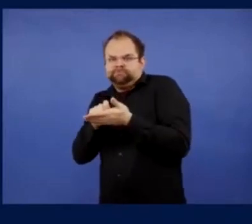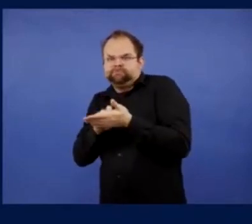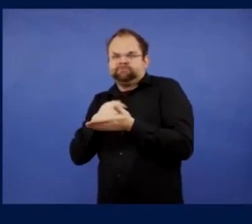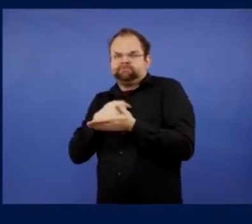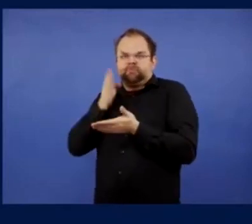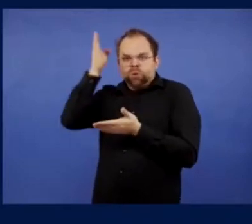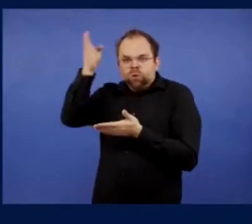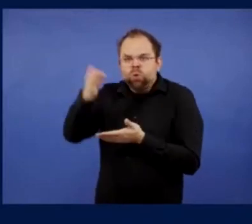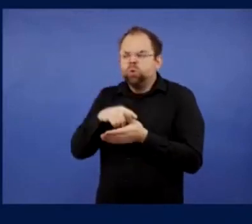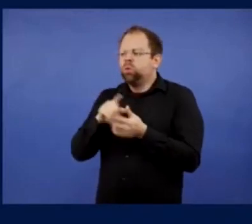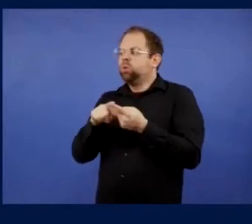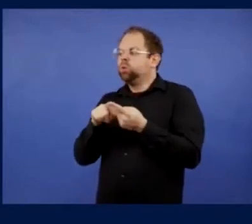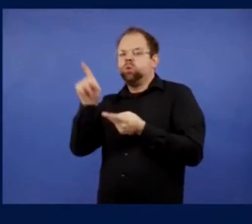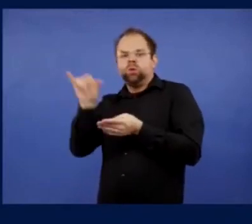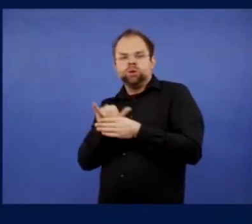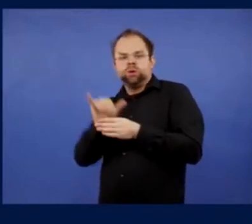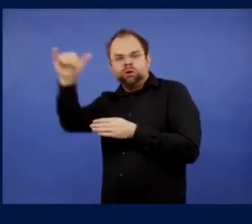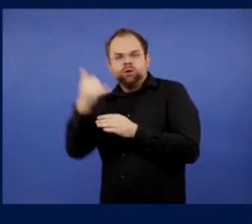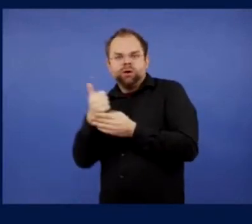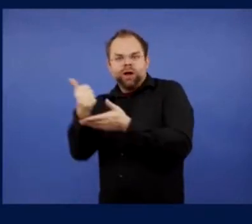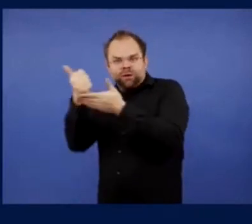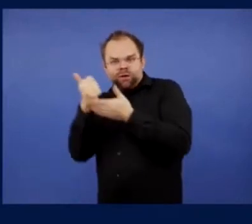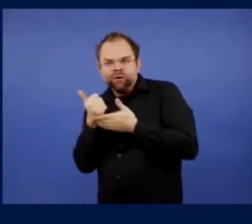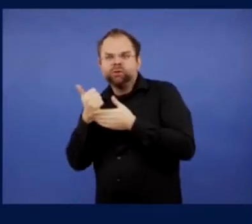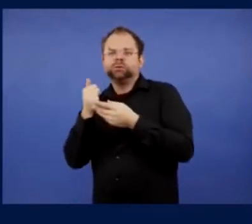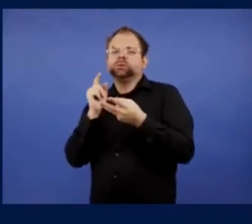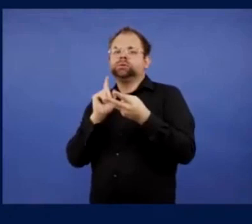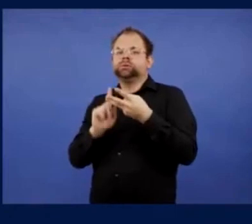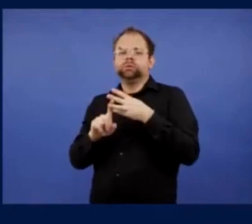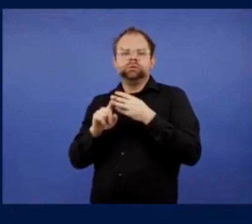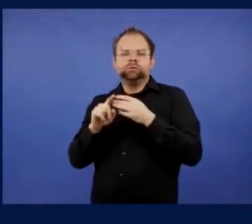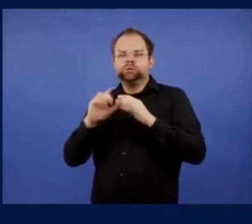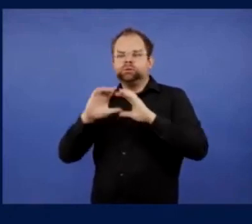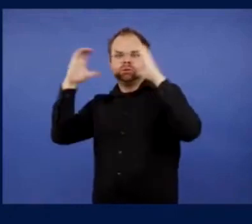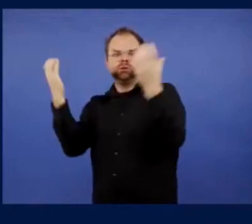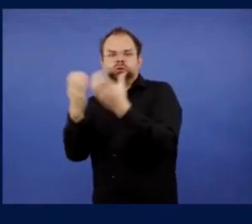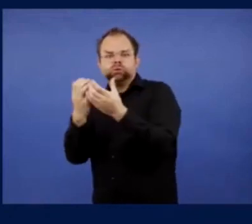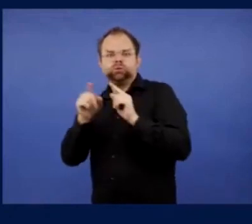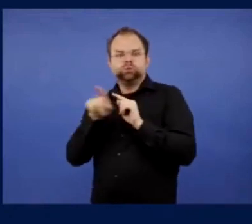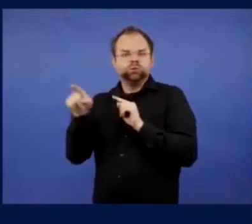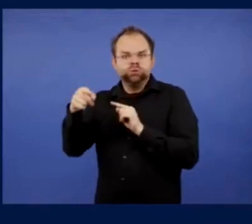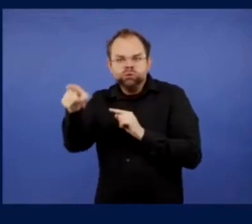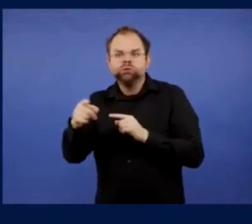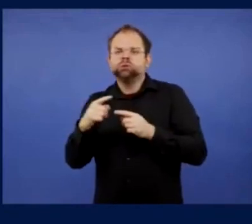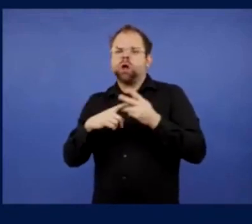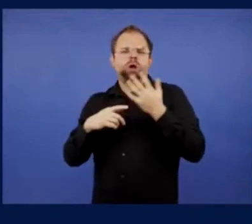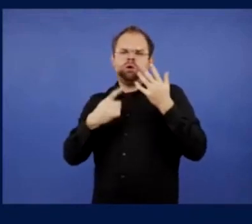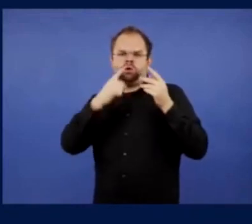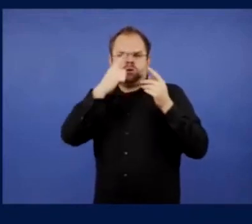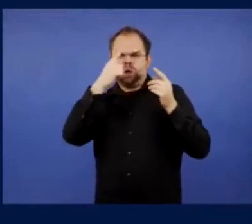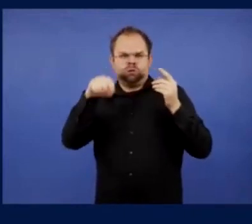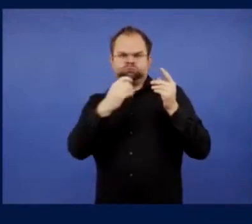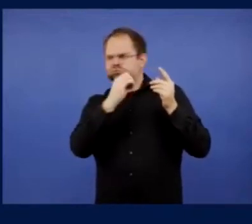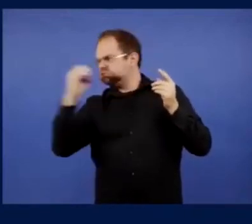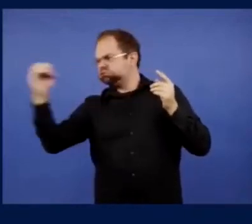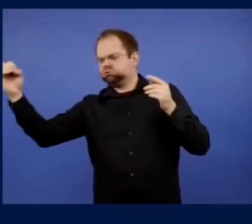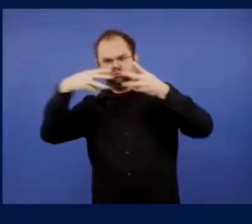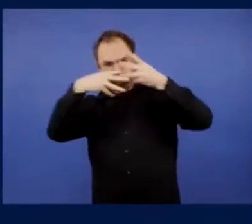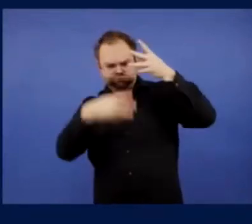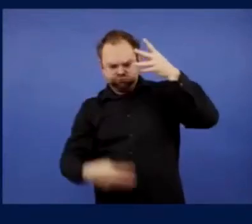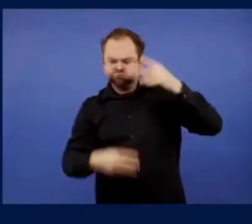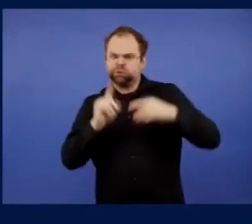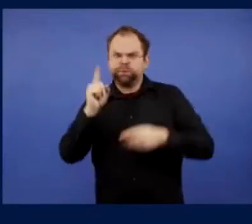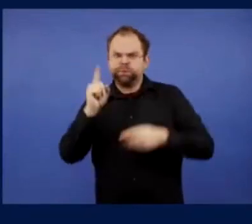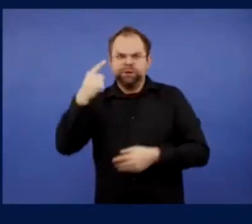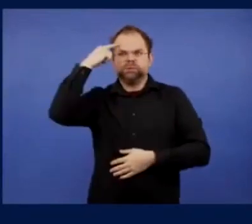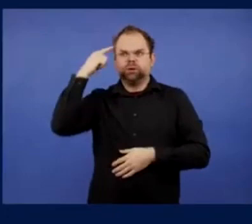take into consideration with it. It's like three of the possible teams we could play, Villa Real, PSG and Saltsbury